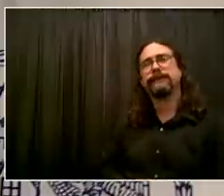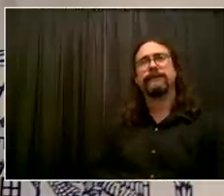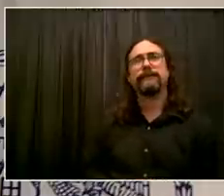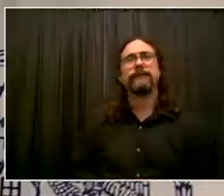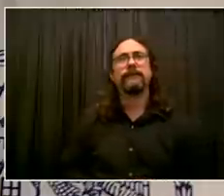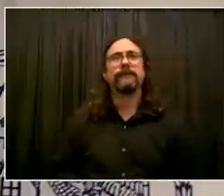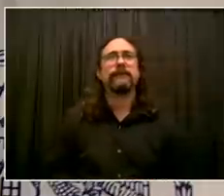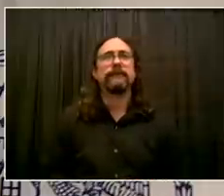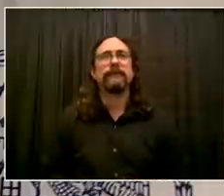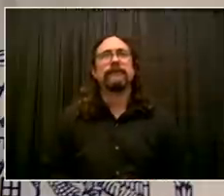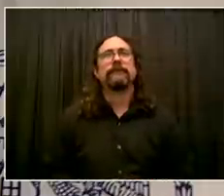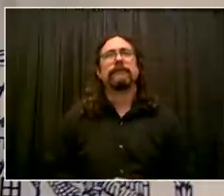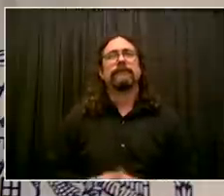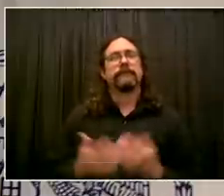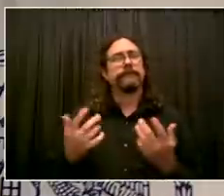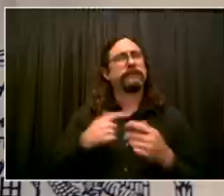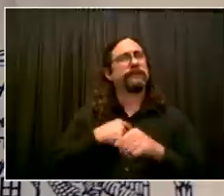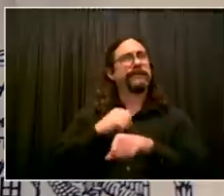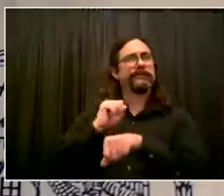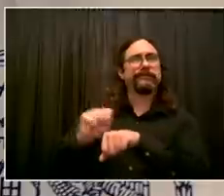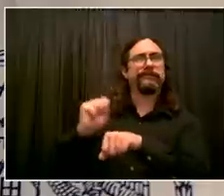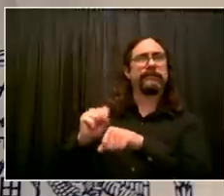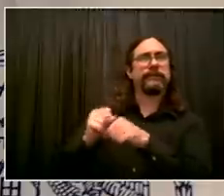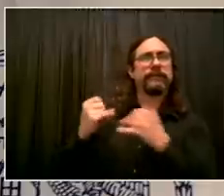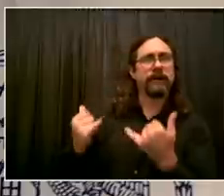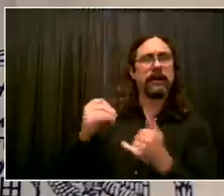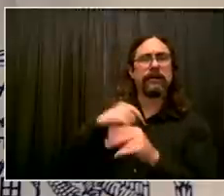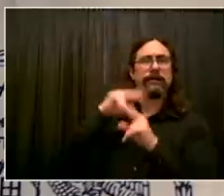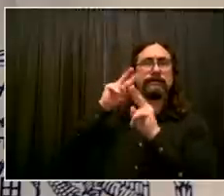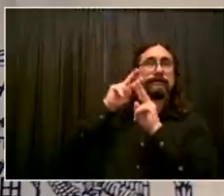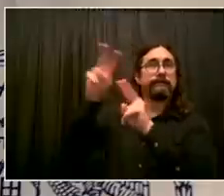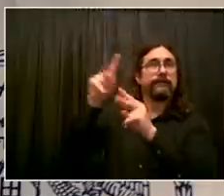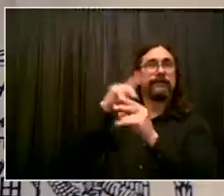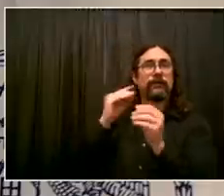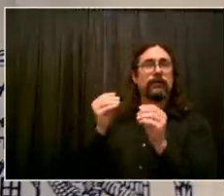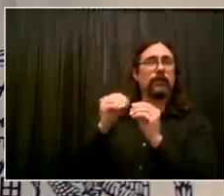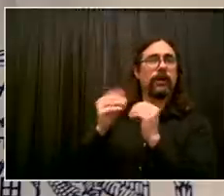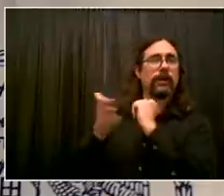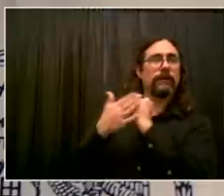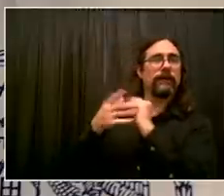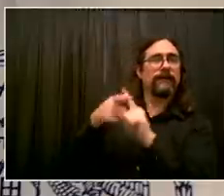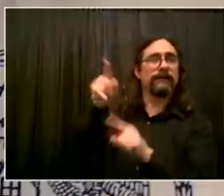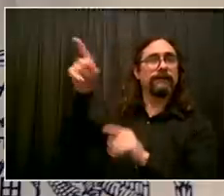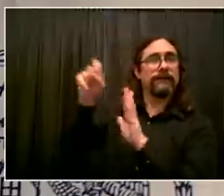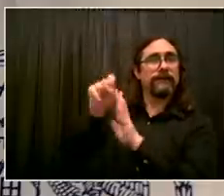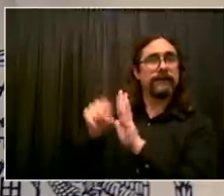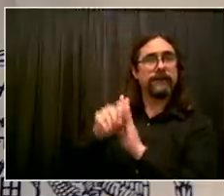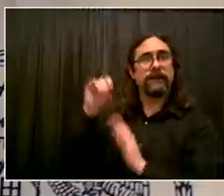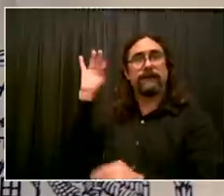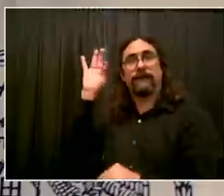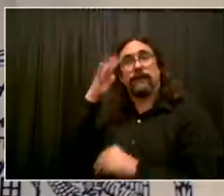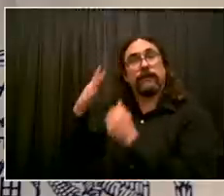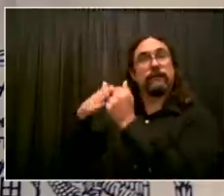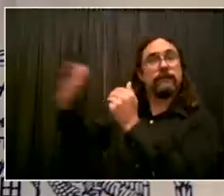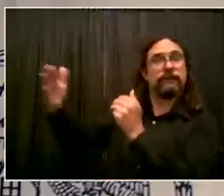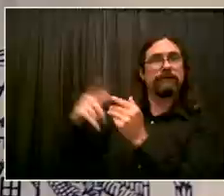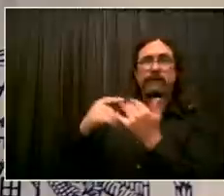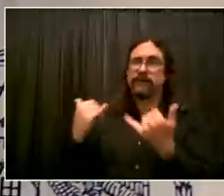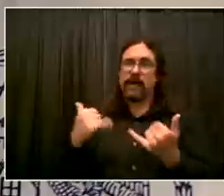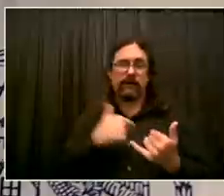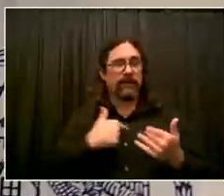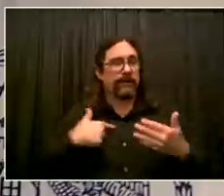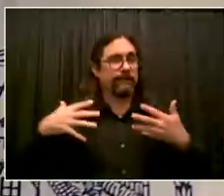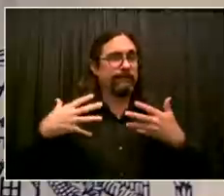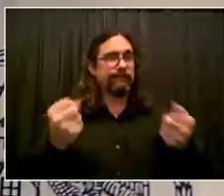She has advocated for working people aggressively and looked for new solutions. My pleasure to introduce Councilmember